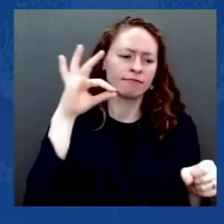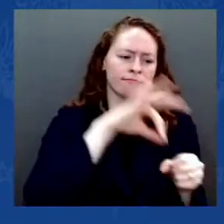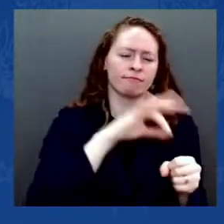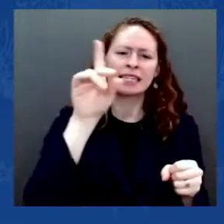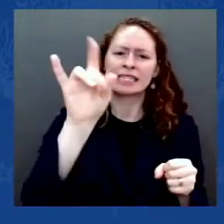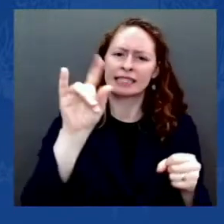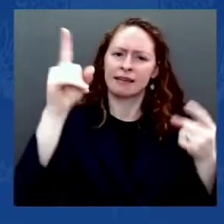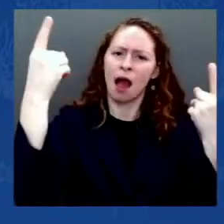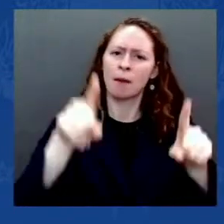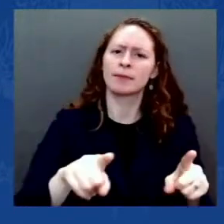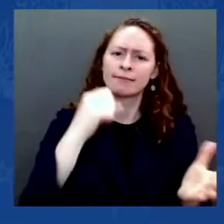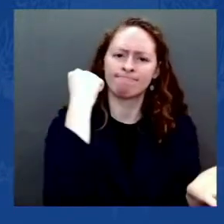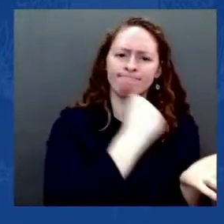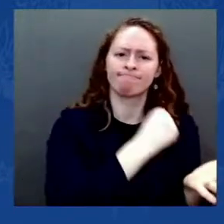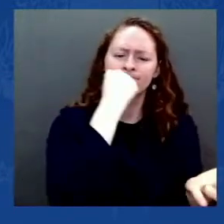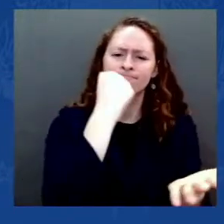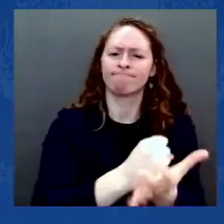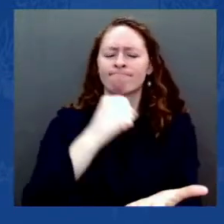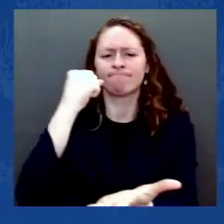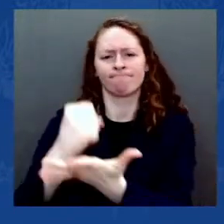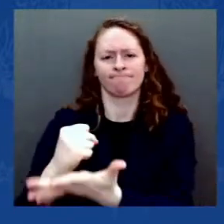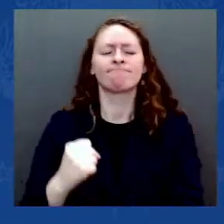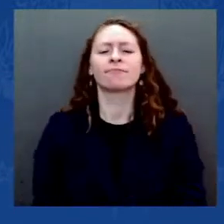Constitution of the United States.